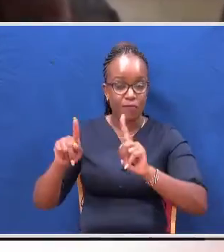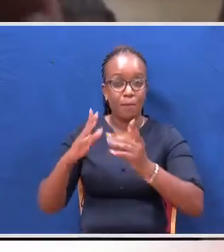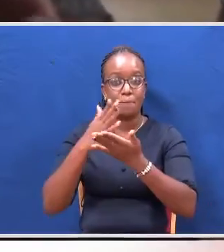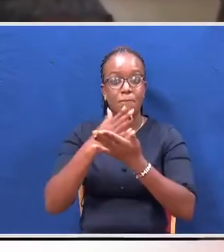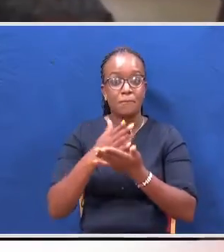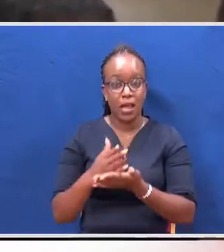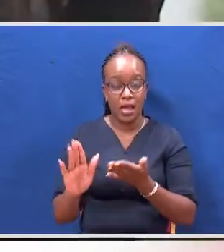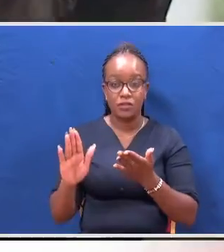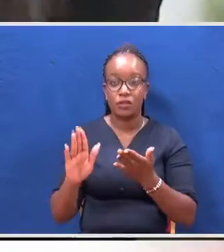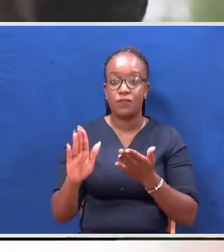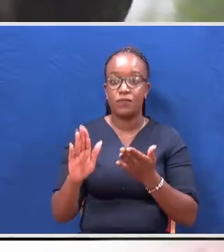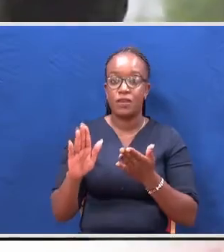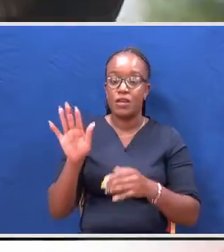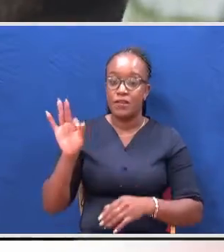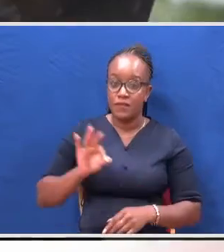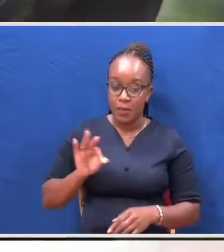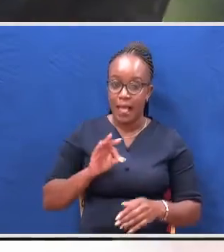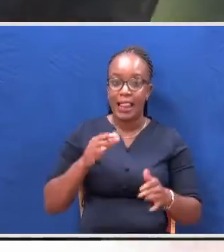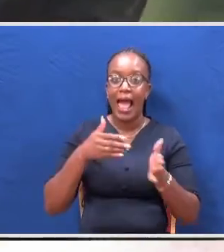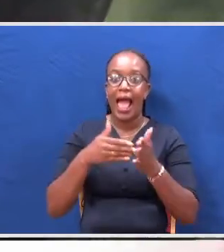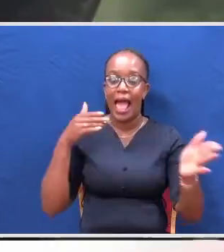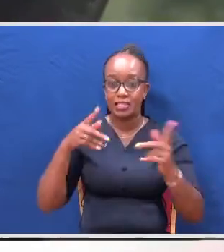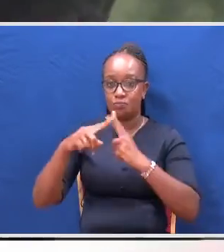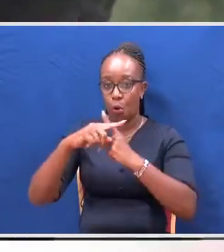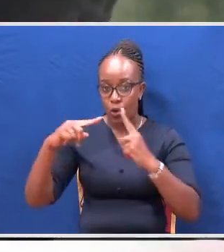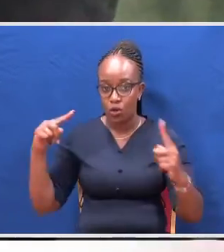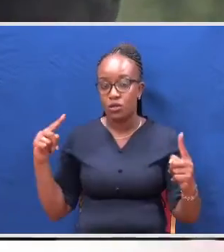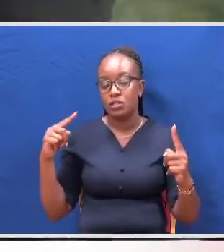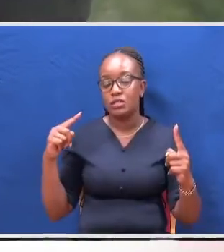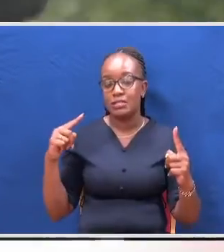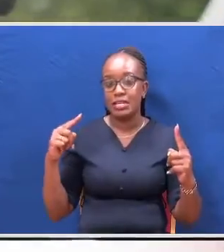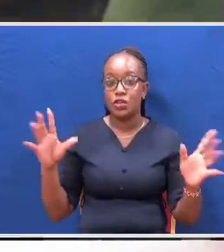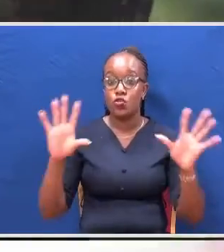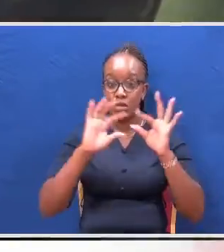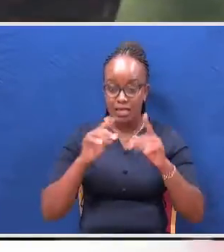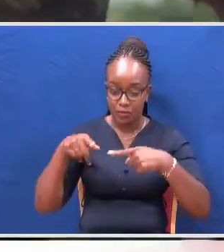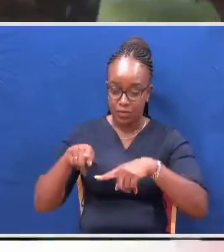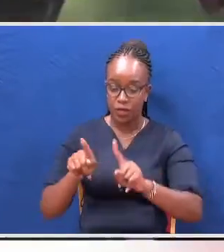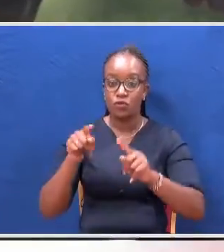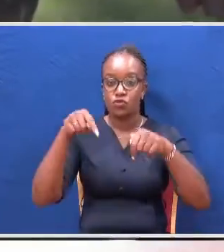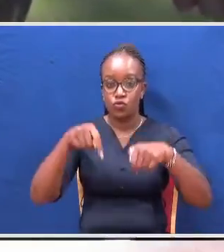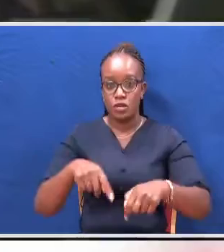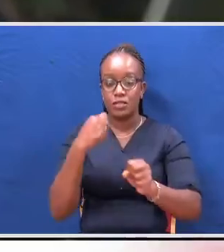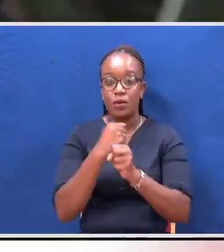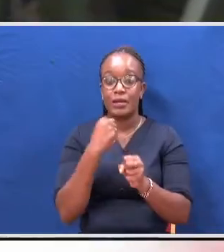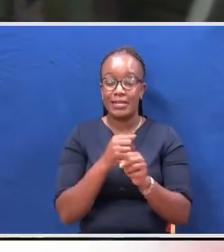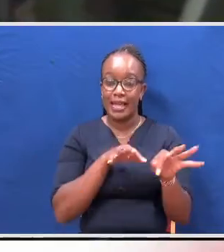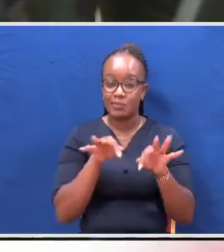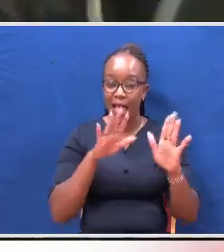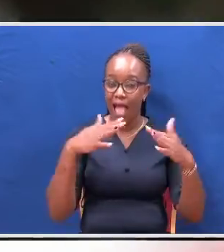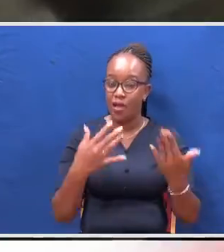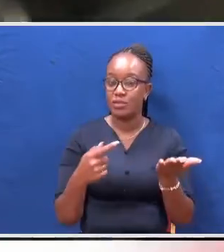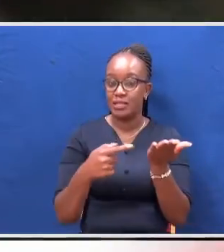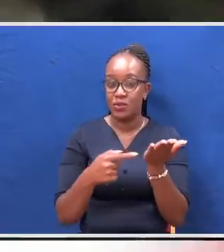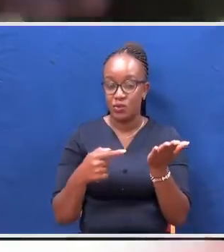parks all female anti-poaching unit known as black mambas are on duty and tell us how technology is helping